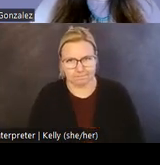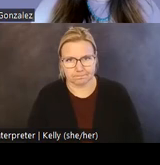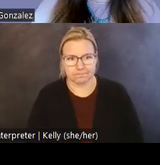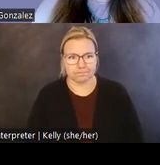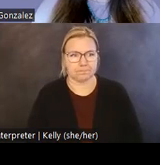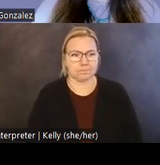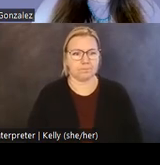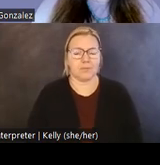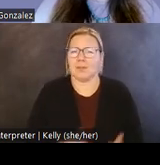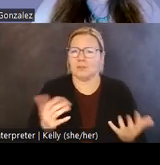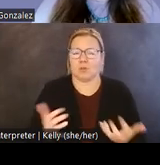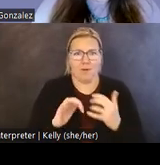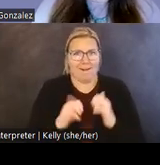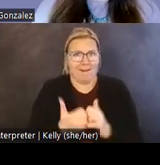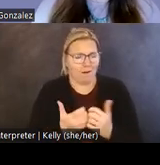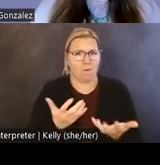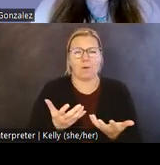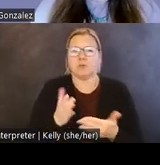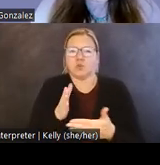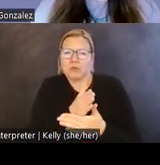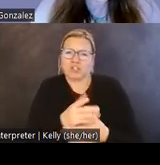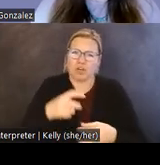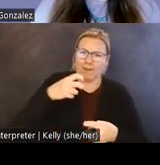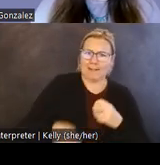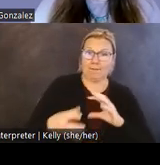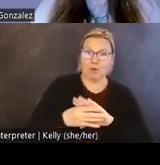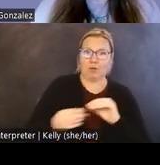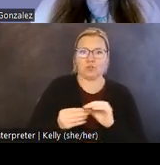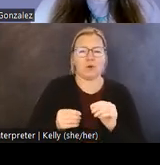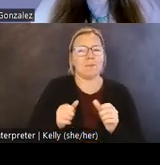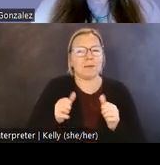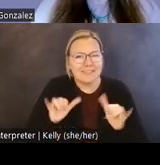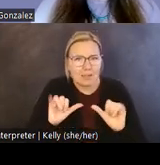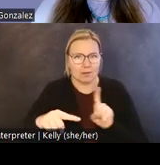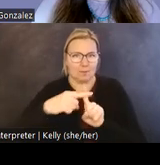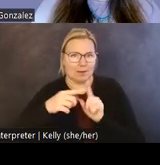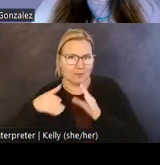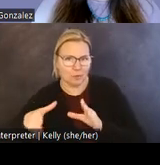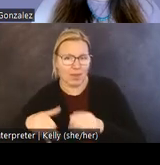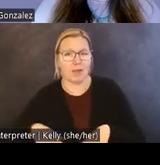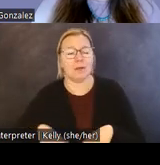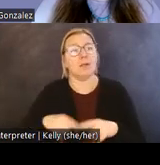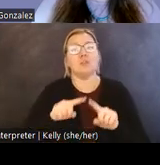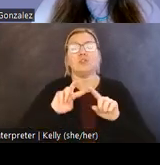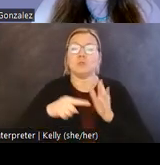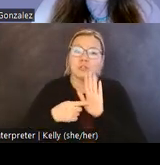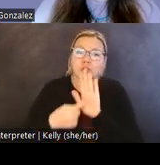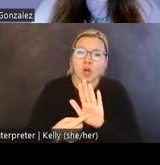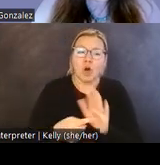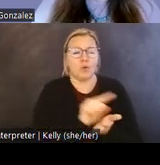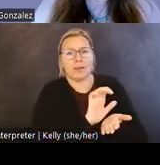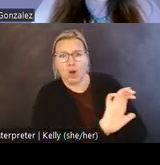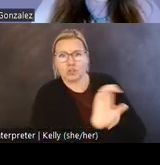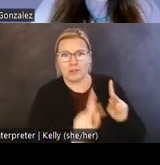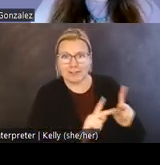How, then, can we tell even the difficult stories in a good way, in a way that speaks to the margin as a site of resistance